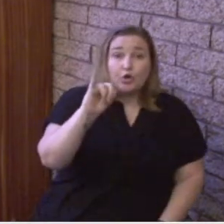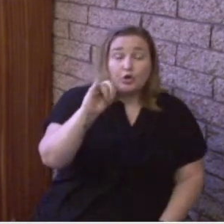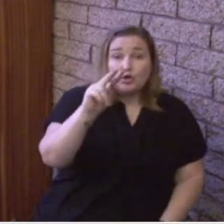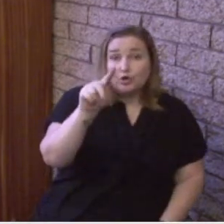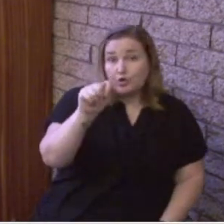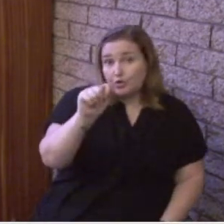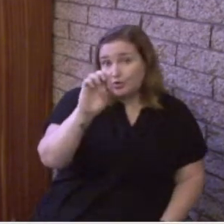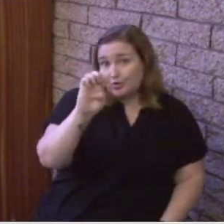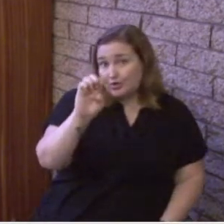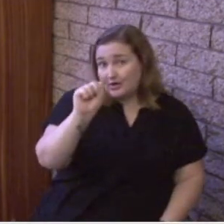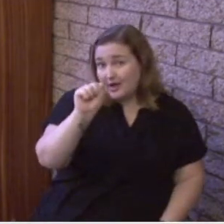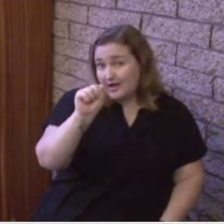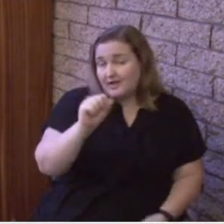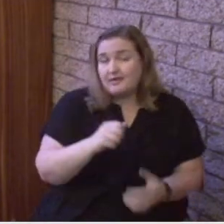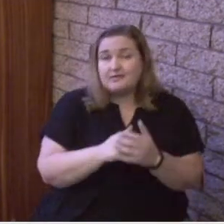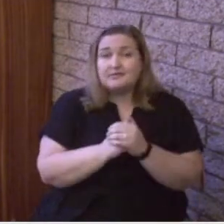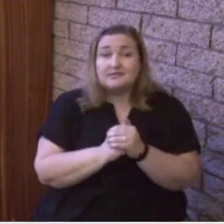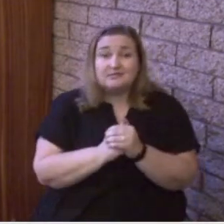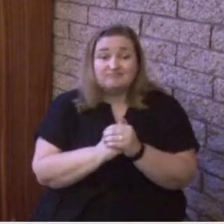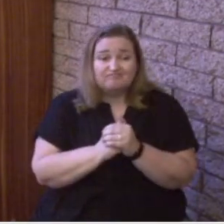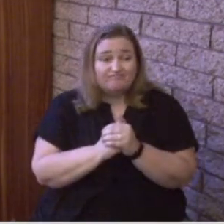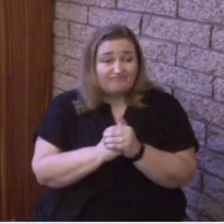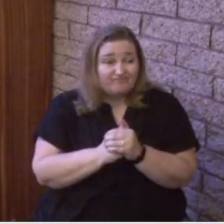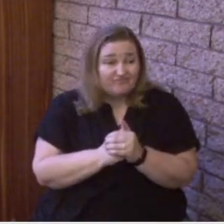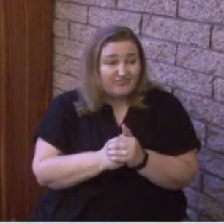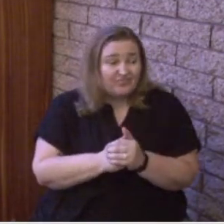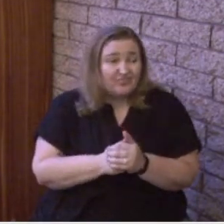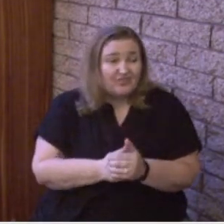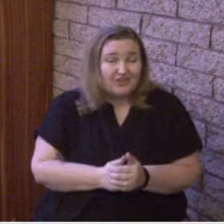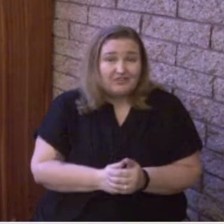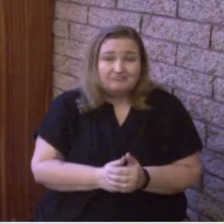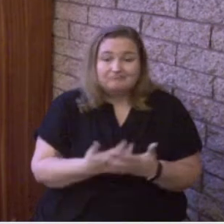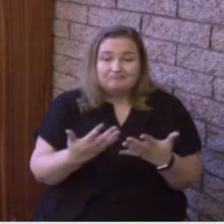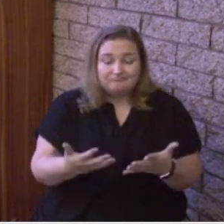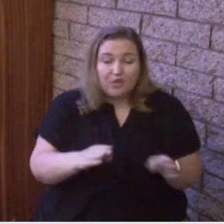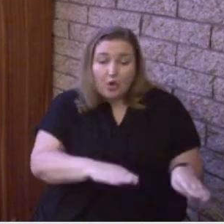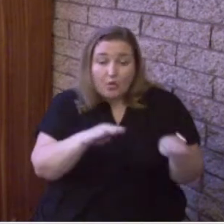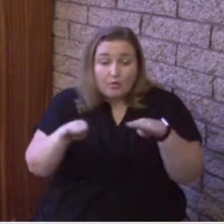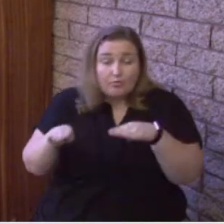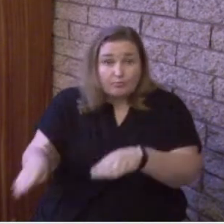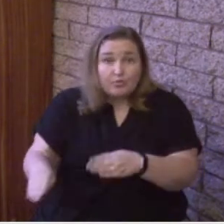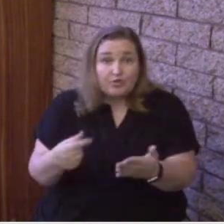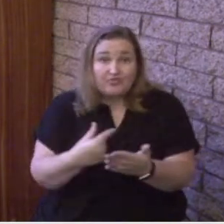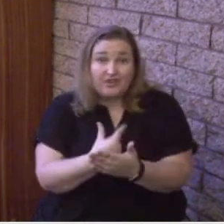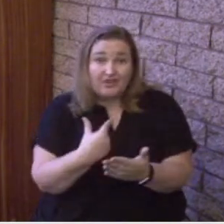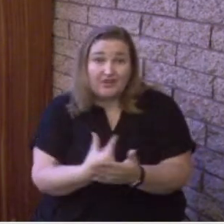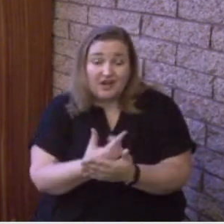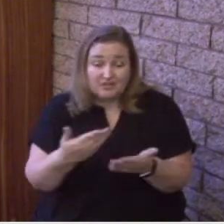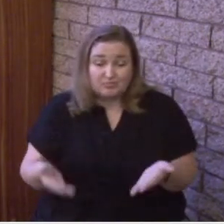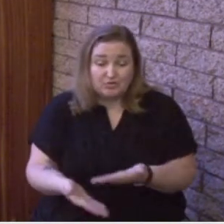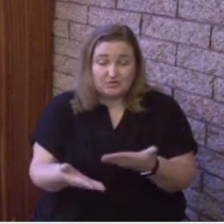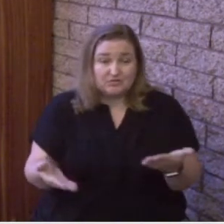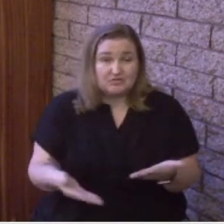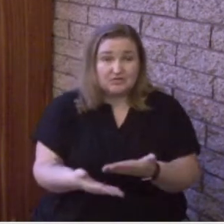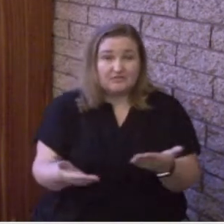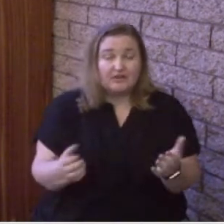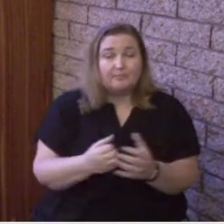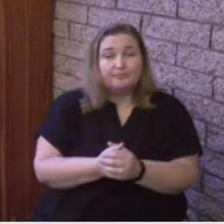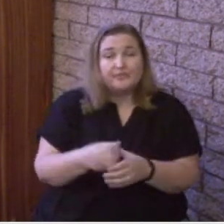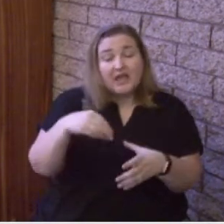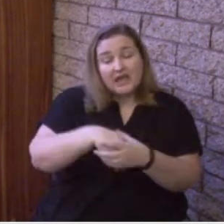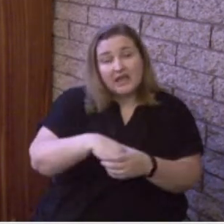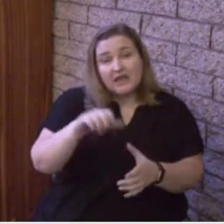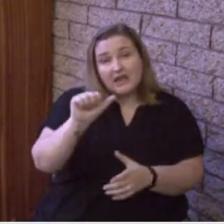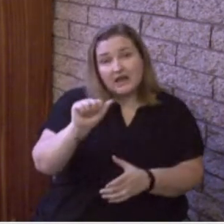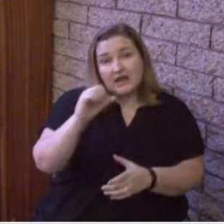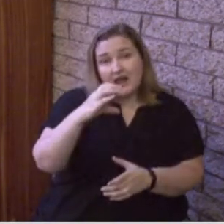furthering the gospel message. Acts chapter 2, 1 through 4. When the day of Pentecost arrived, they were